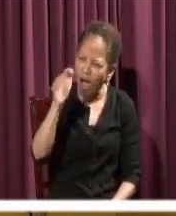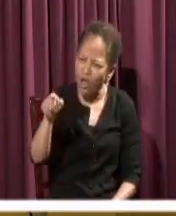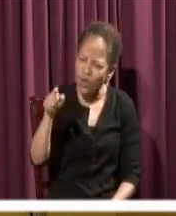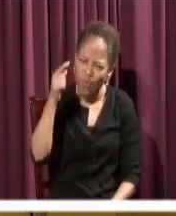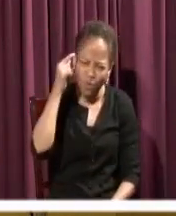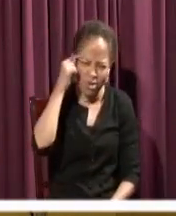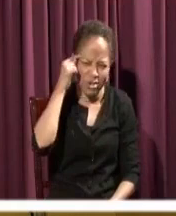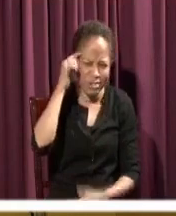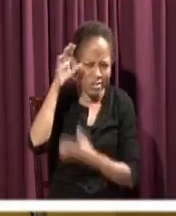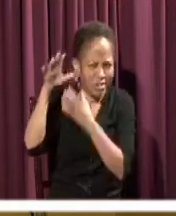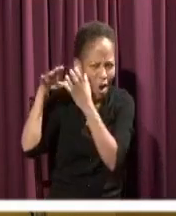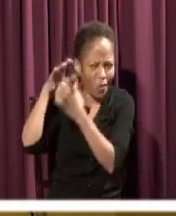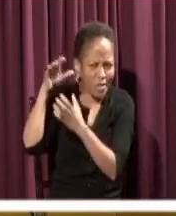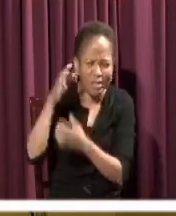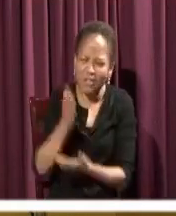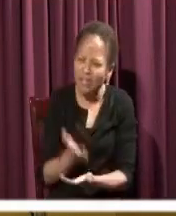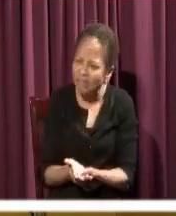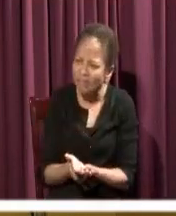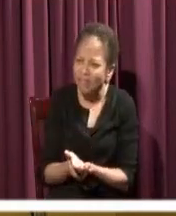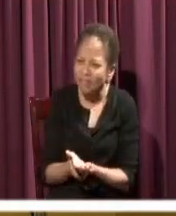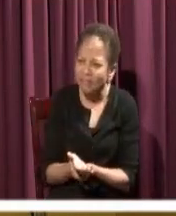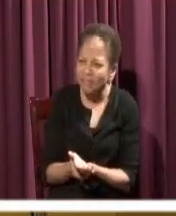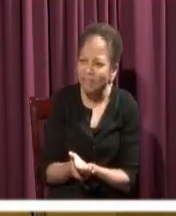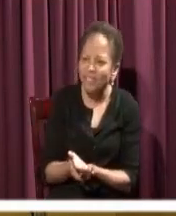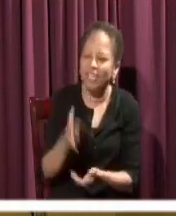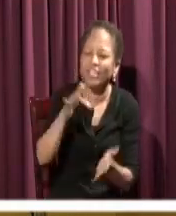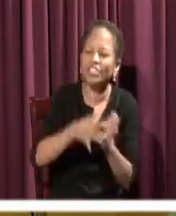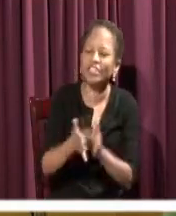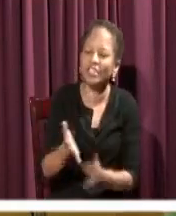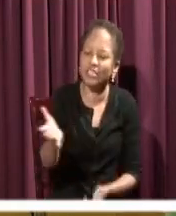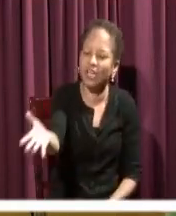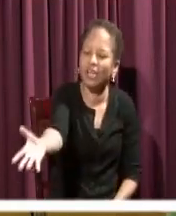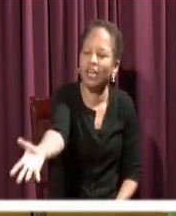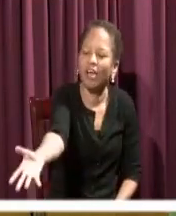And he brings him close to himself.